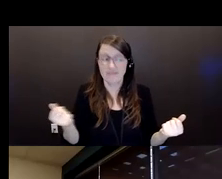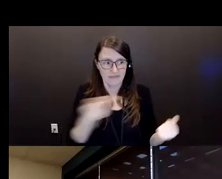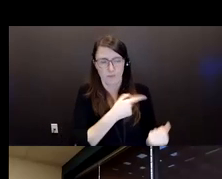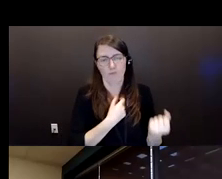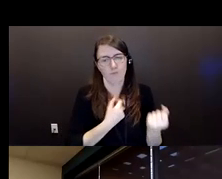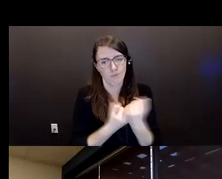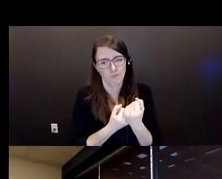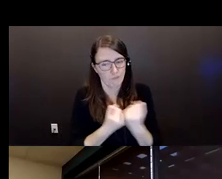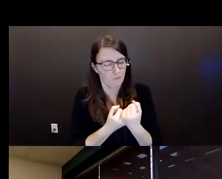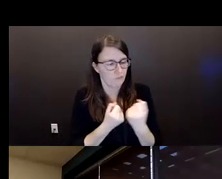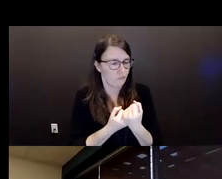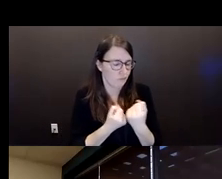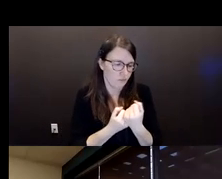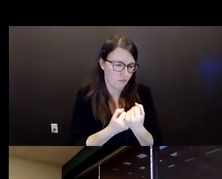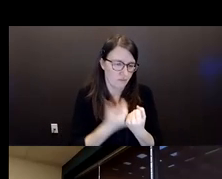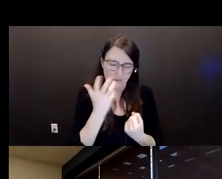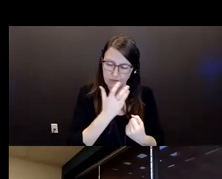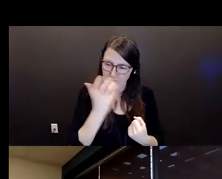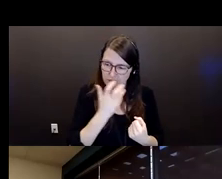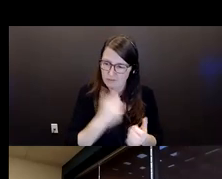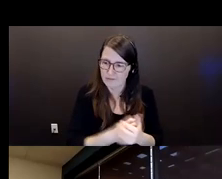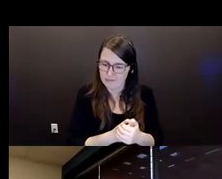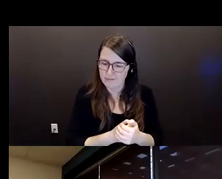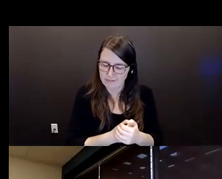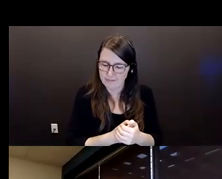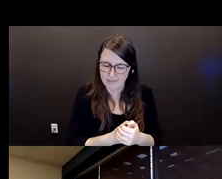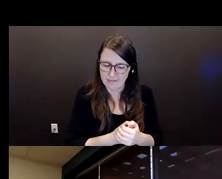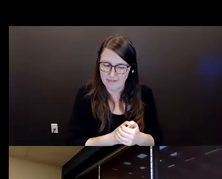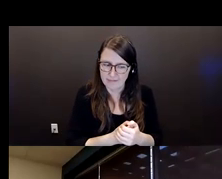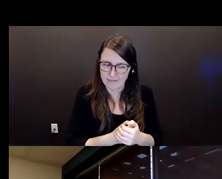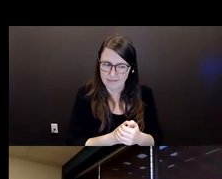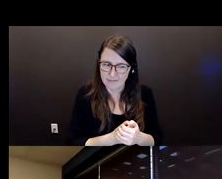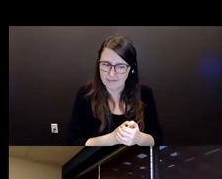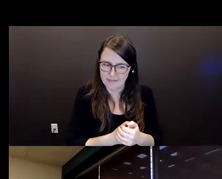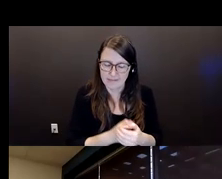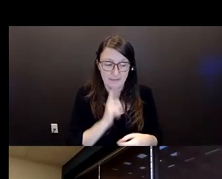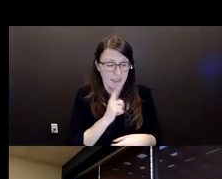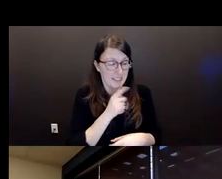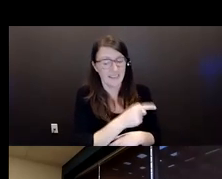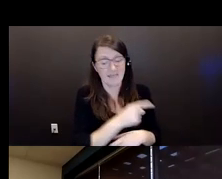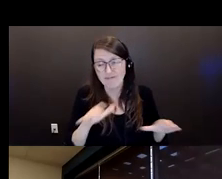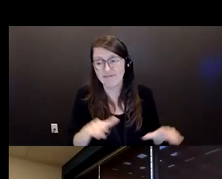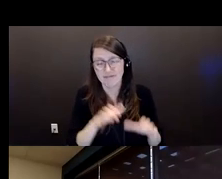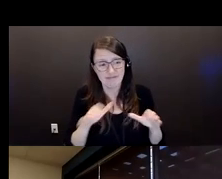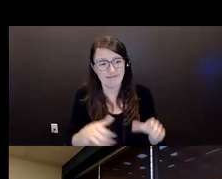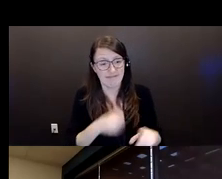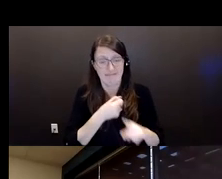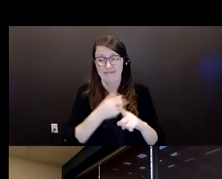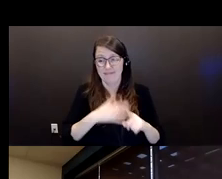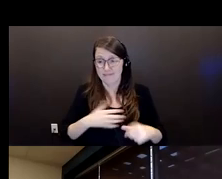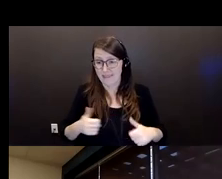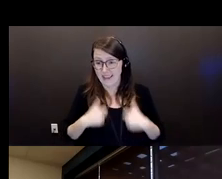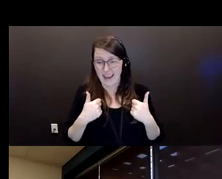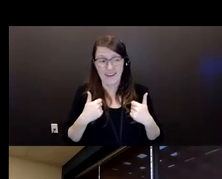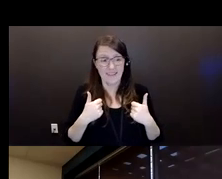And was just a real, a real impactful person for myself and the girls and